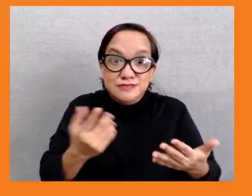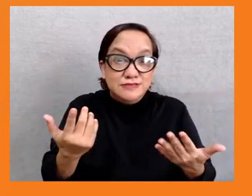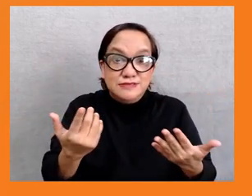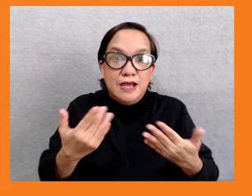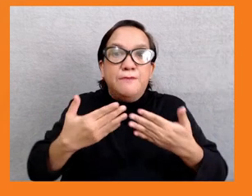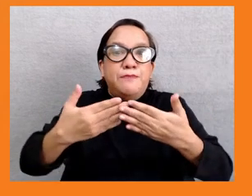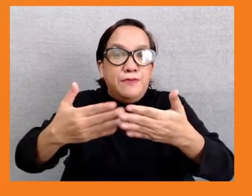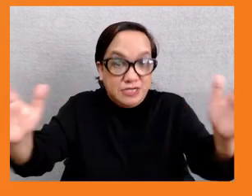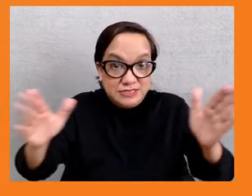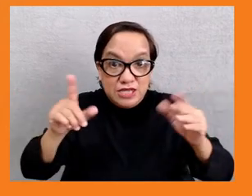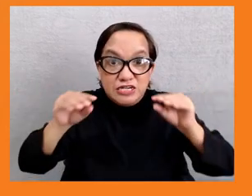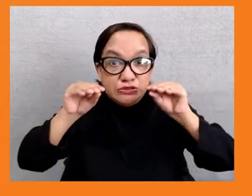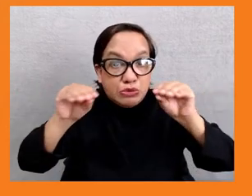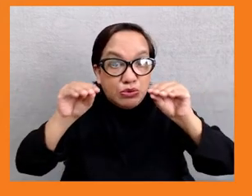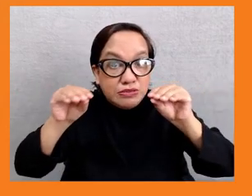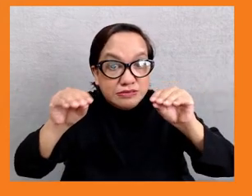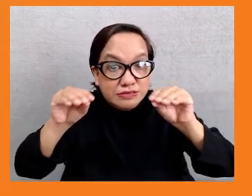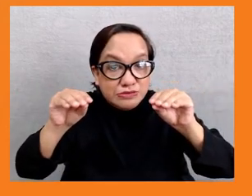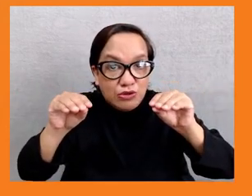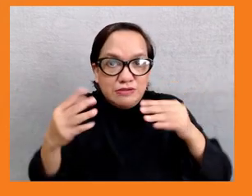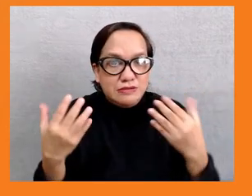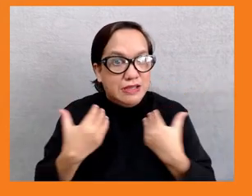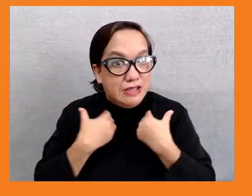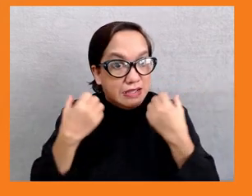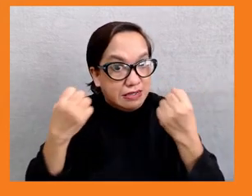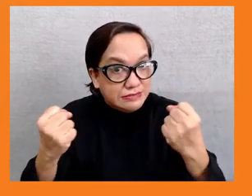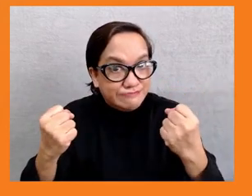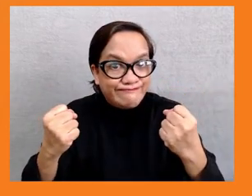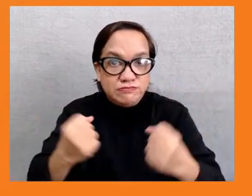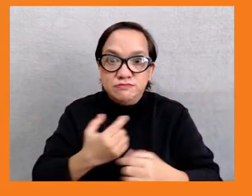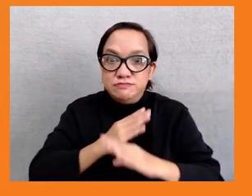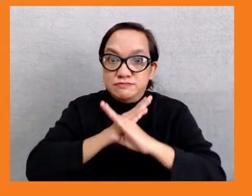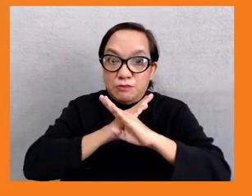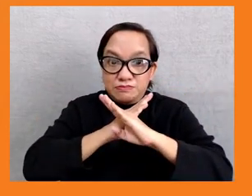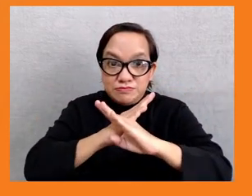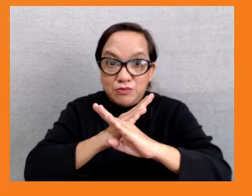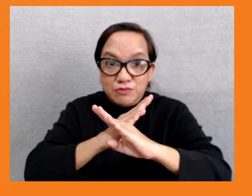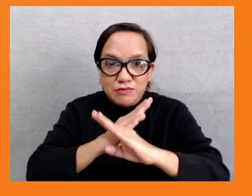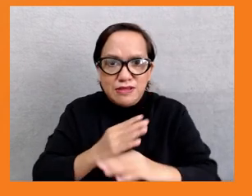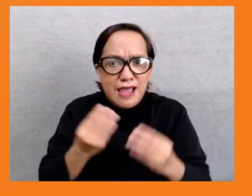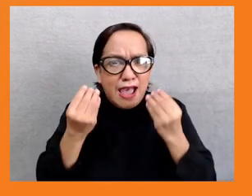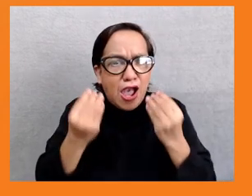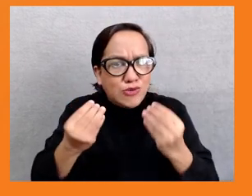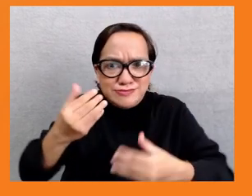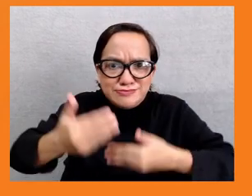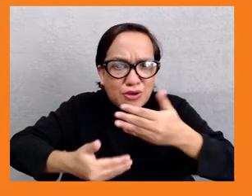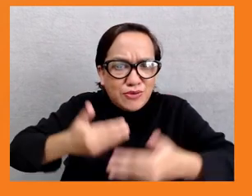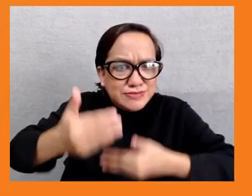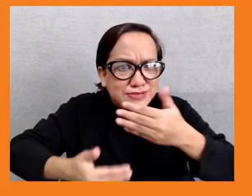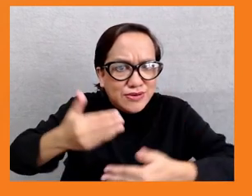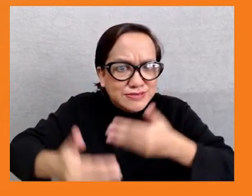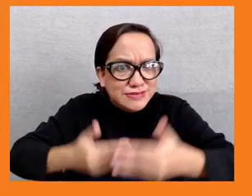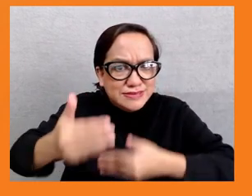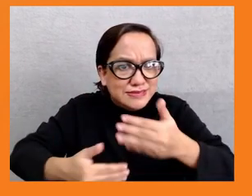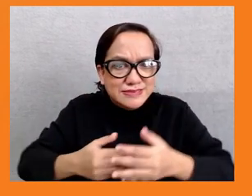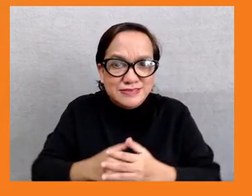The second is taxation, how it's structured and how it's collected. And the third is labour policies, labour rights, especially for women and the